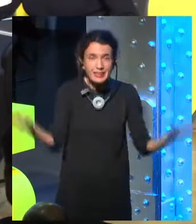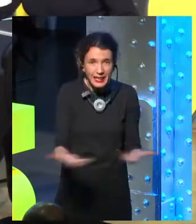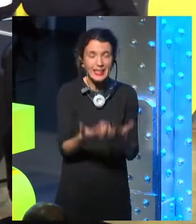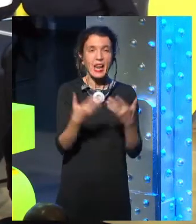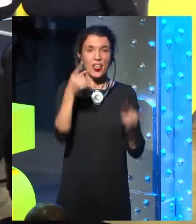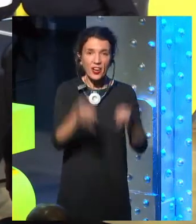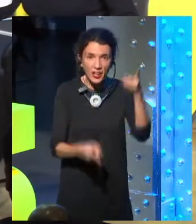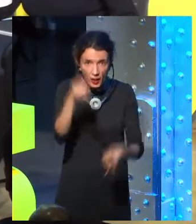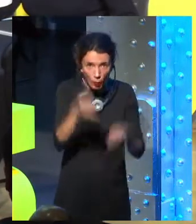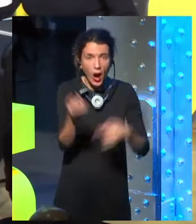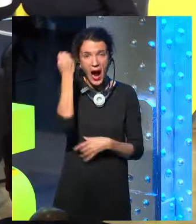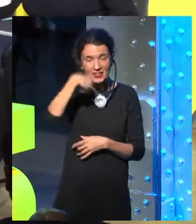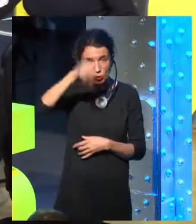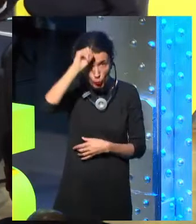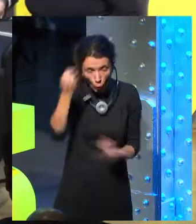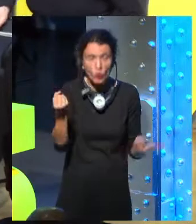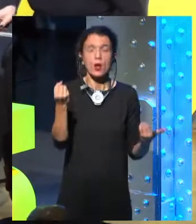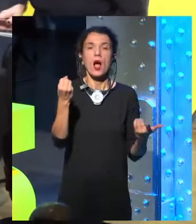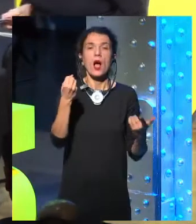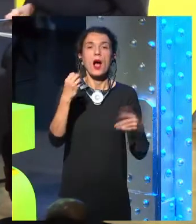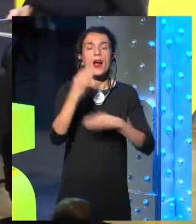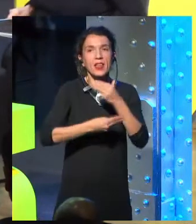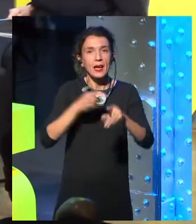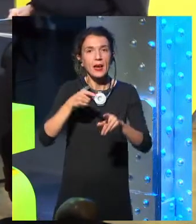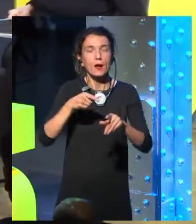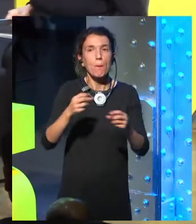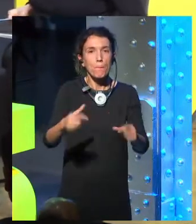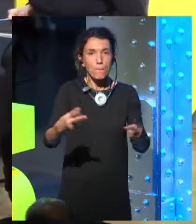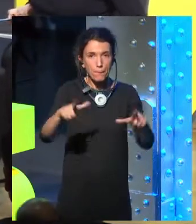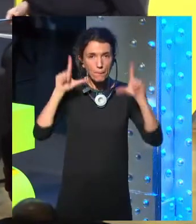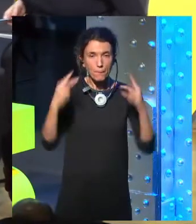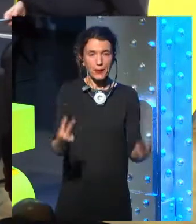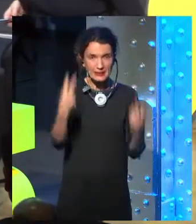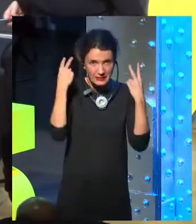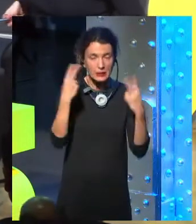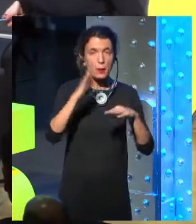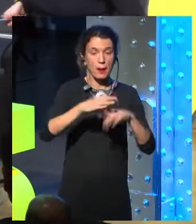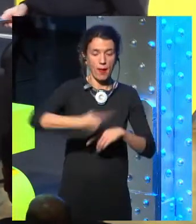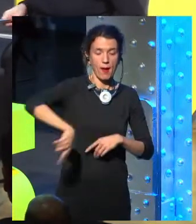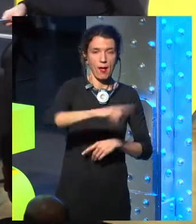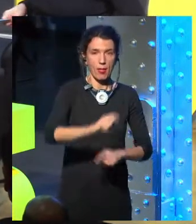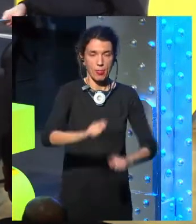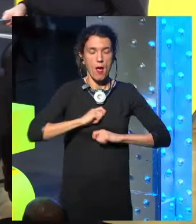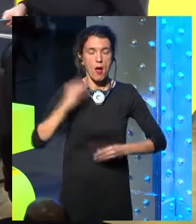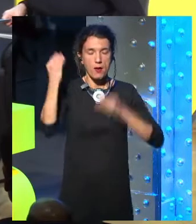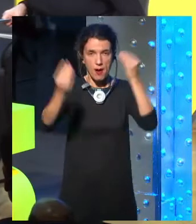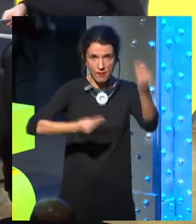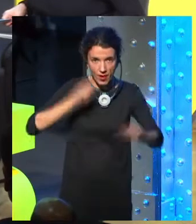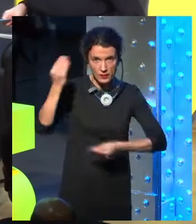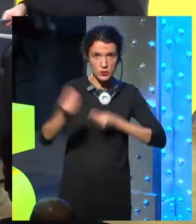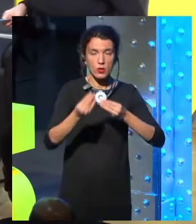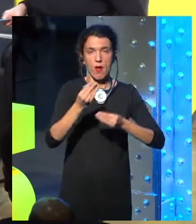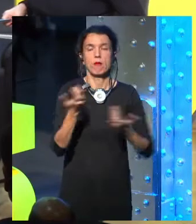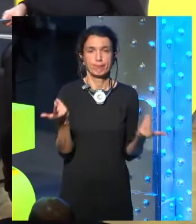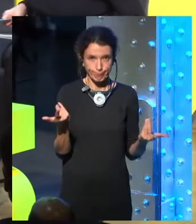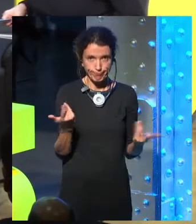we preview what this world will be like? And now we're finally in that world, and I'm afraid that